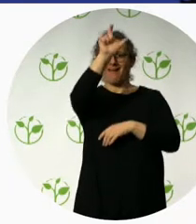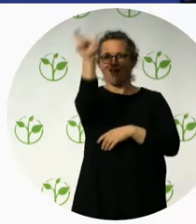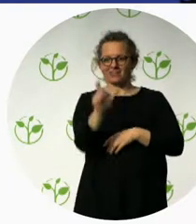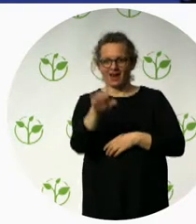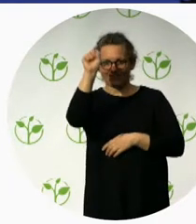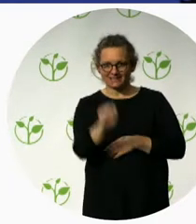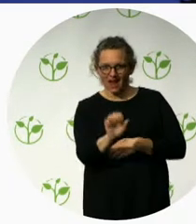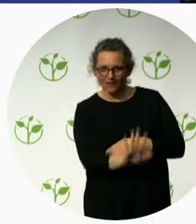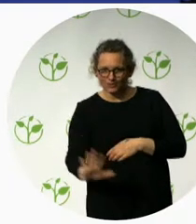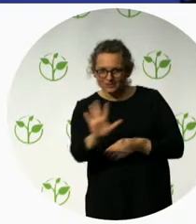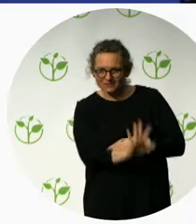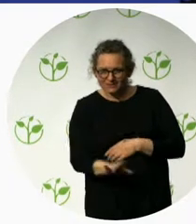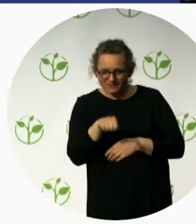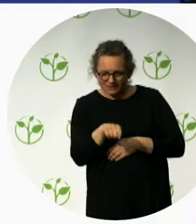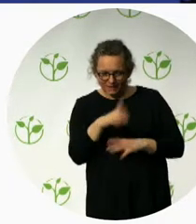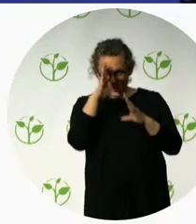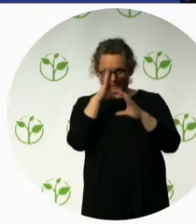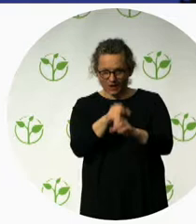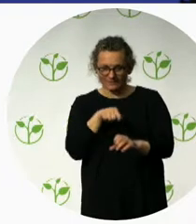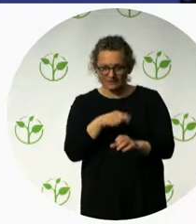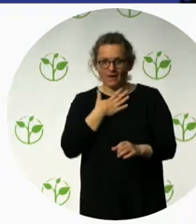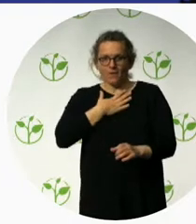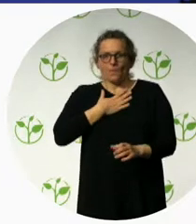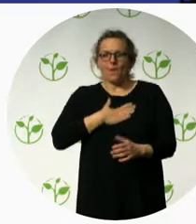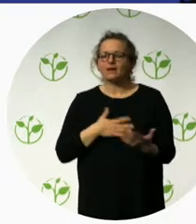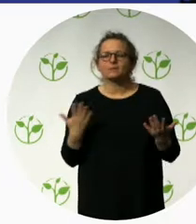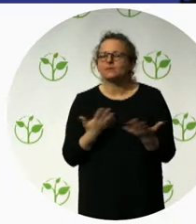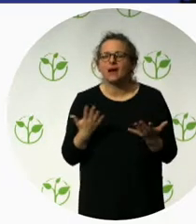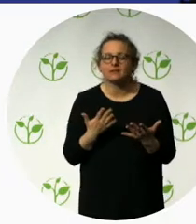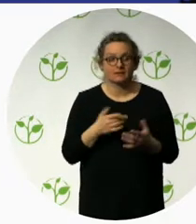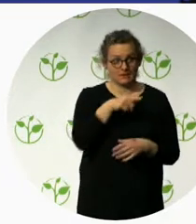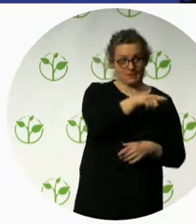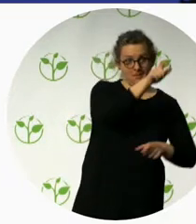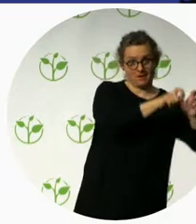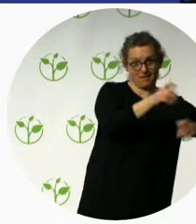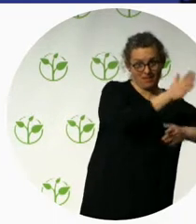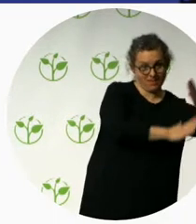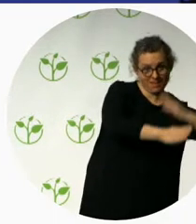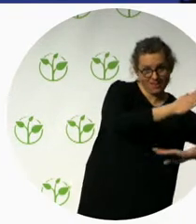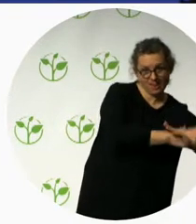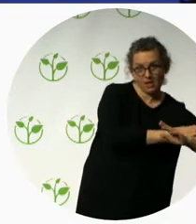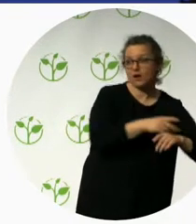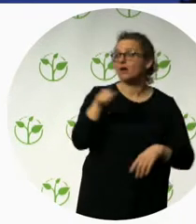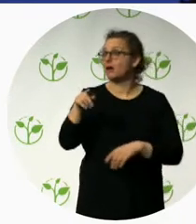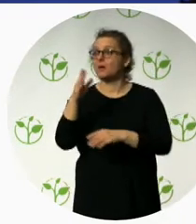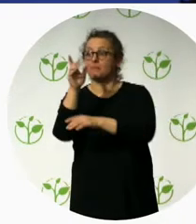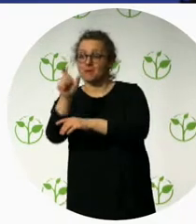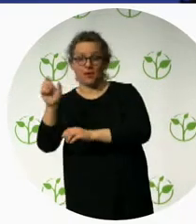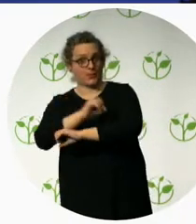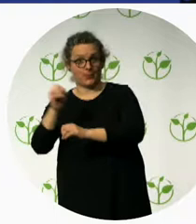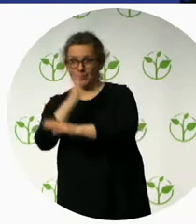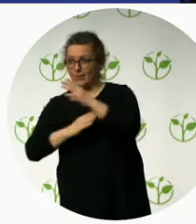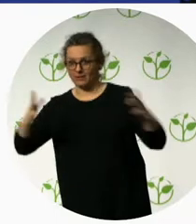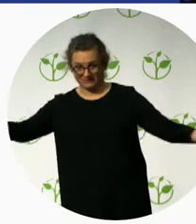that we continue to reach, to try to reach. And it will be very important for the next step to obtain